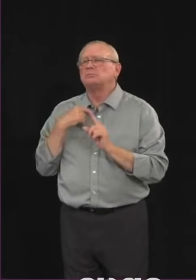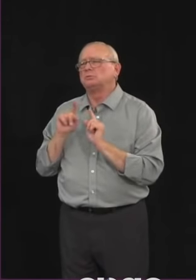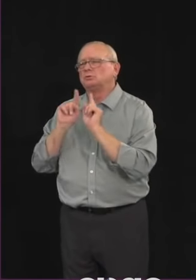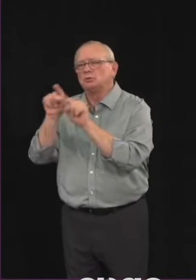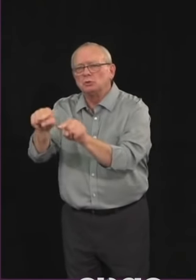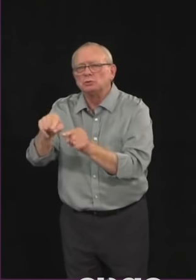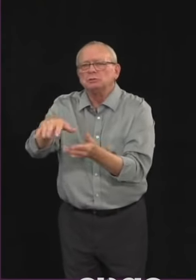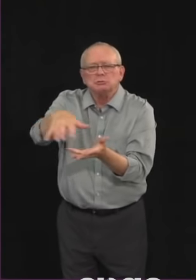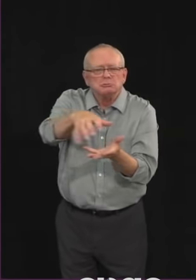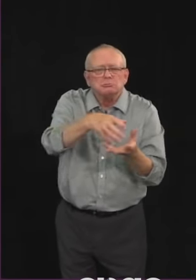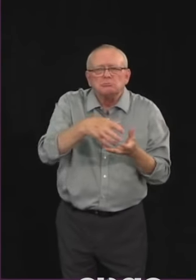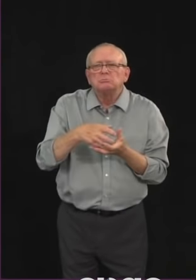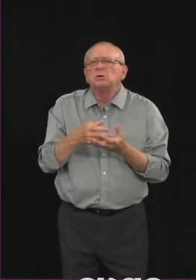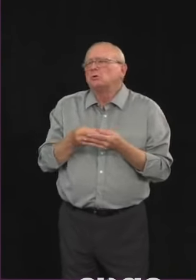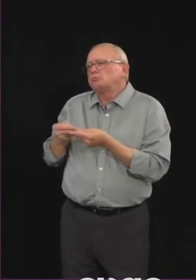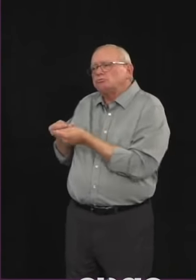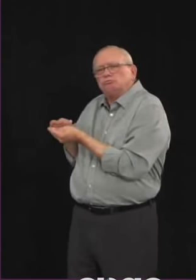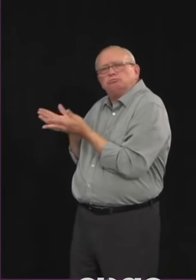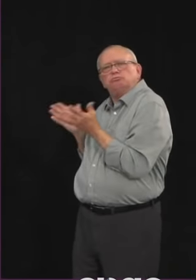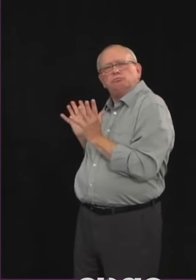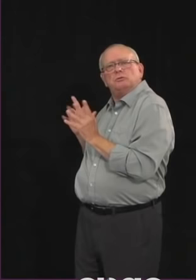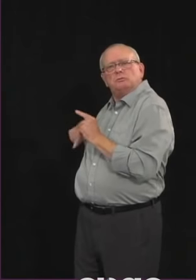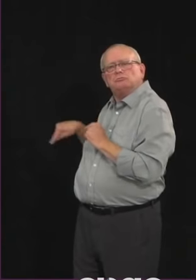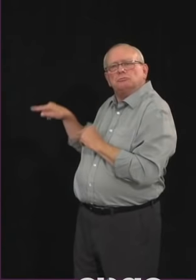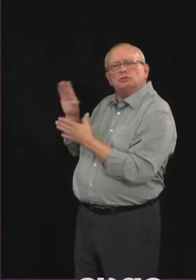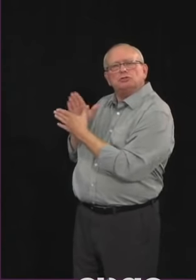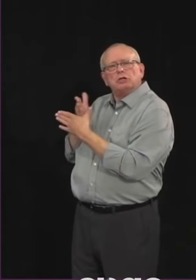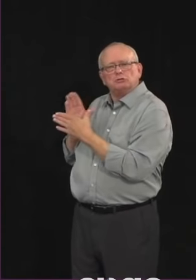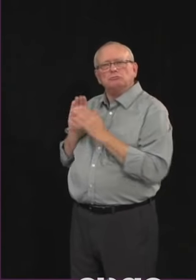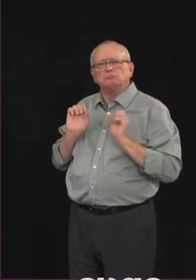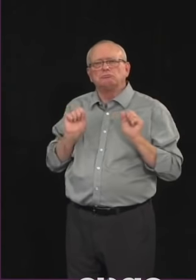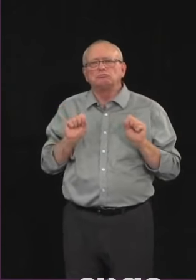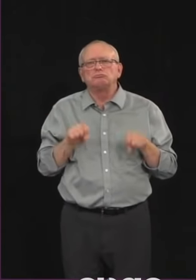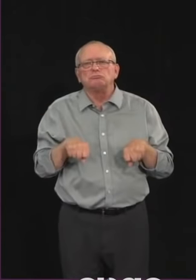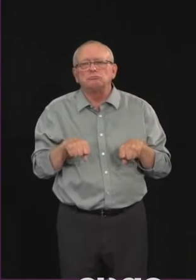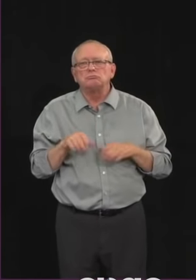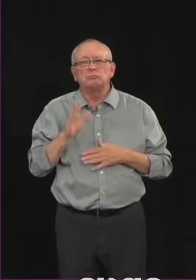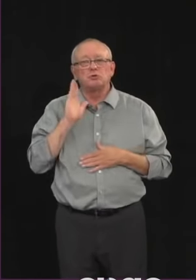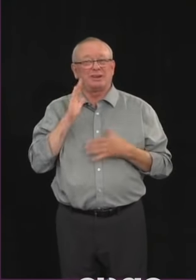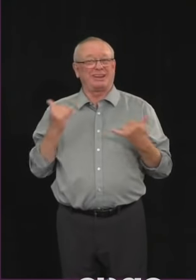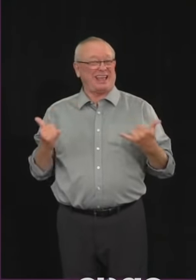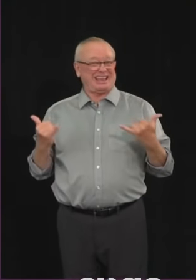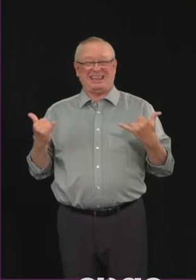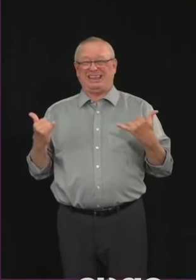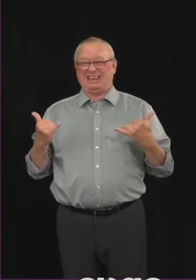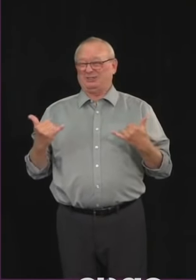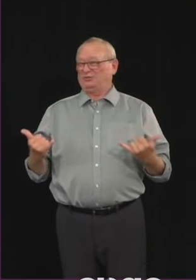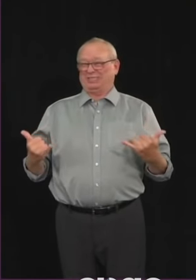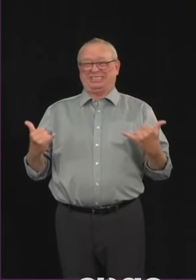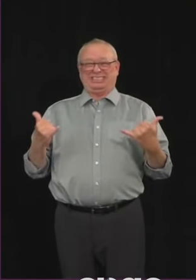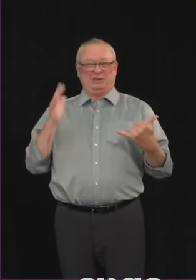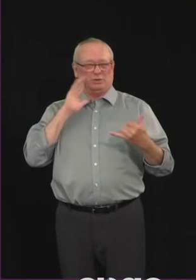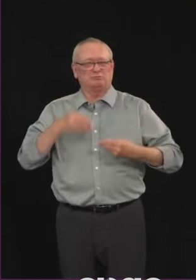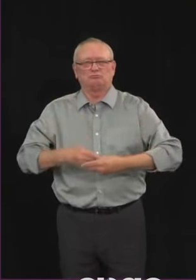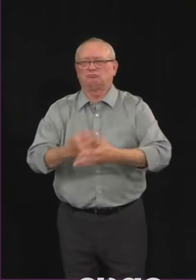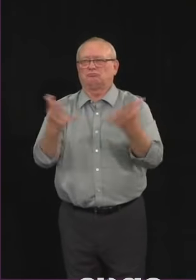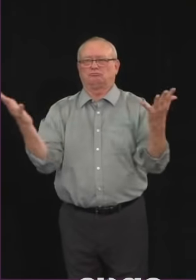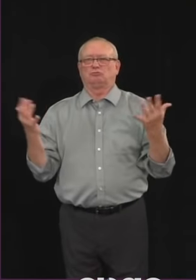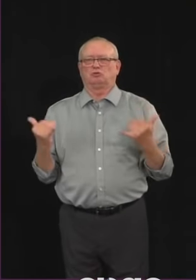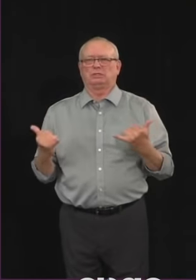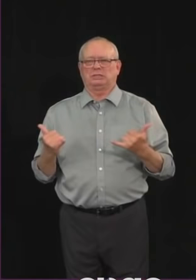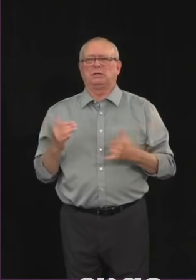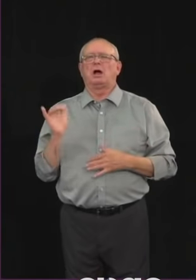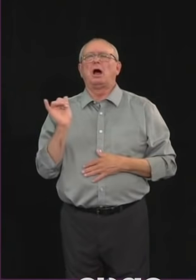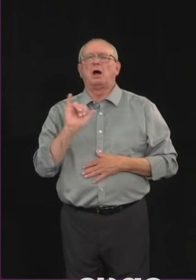Masks will be available at restaurants while supplies last. We've also adjusted the second distribution to make more masks available